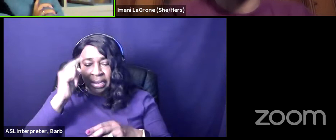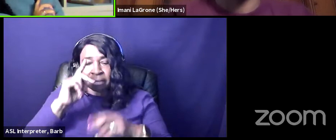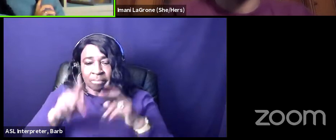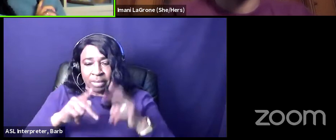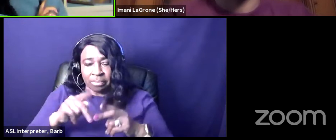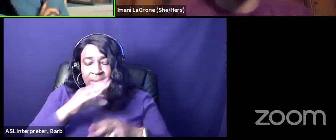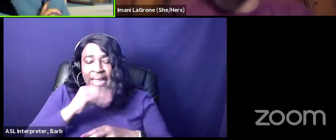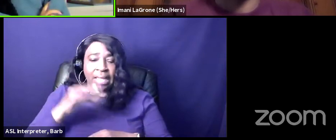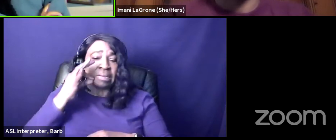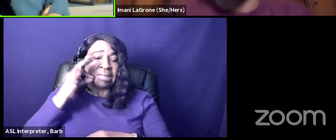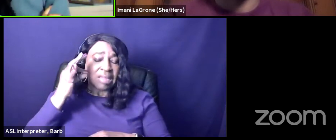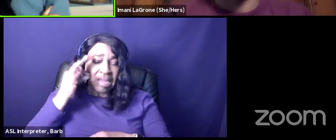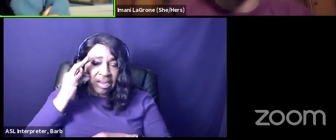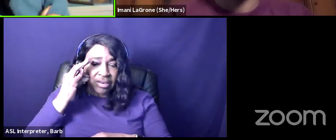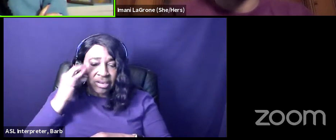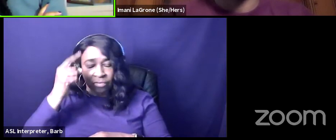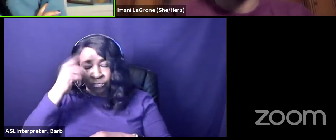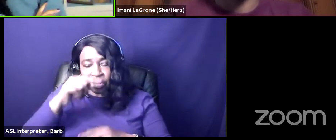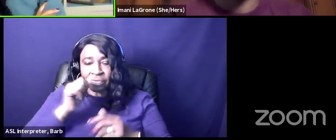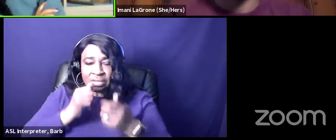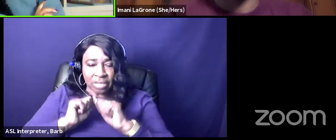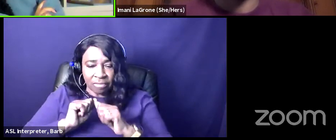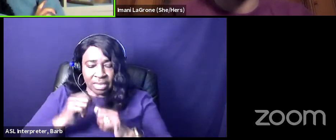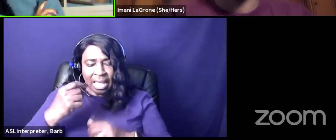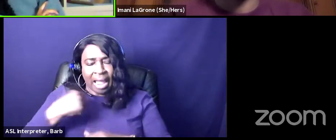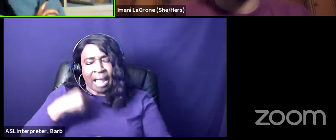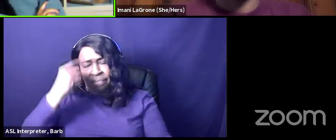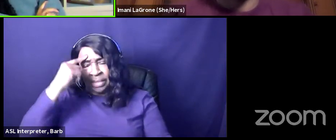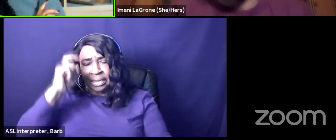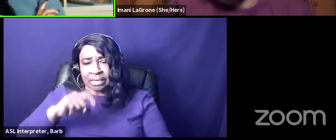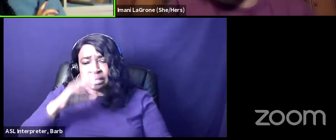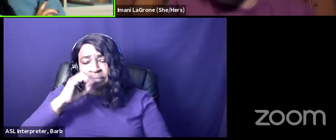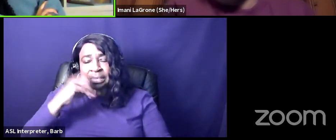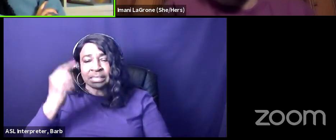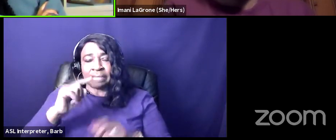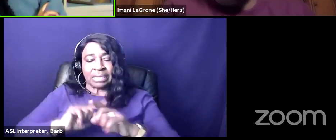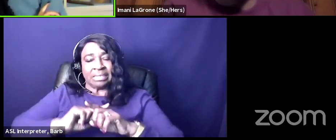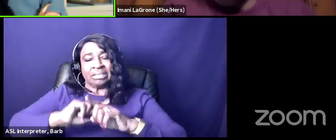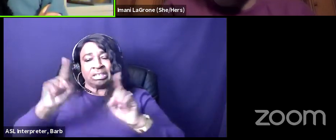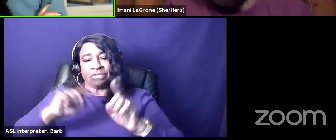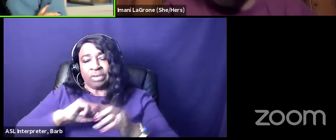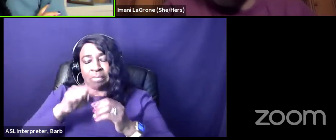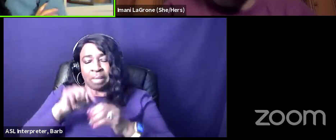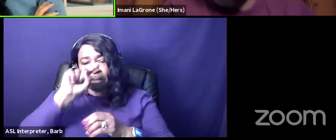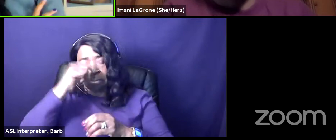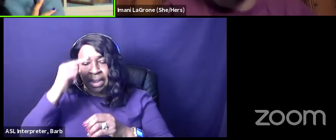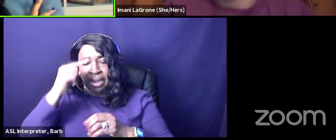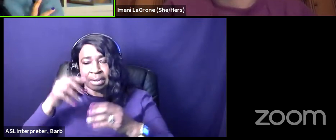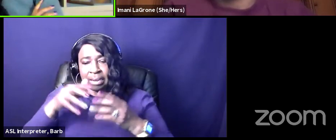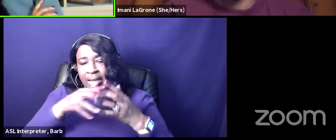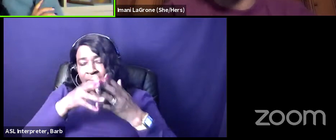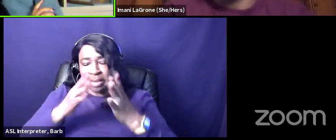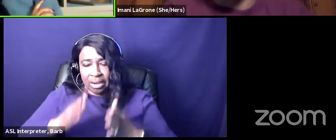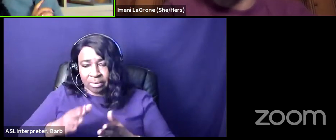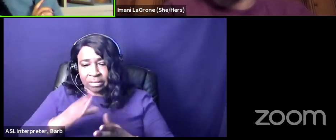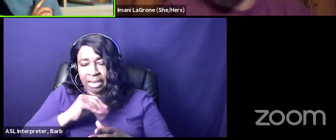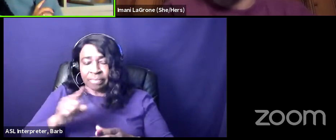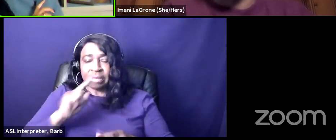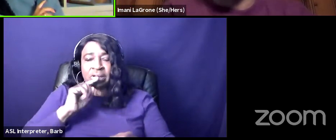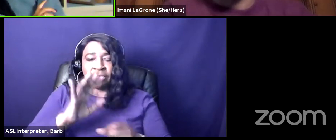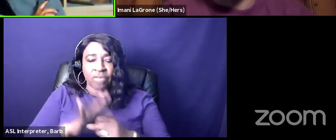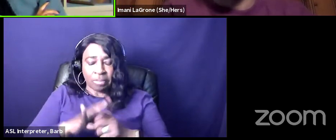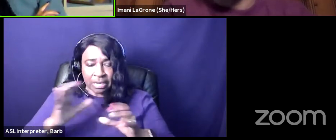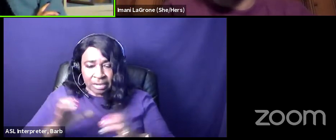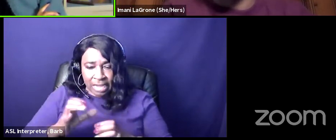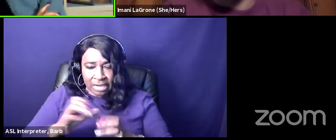but i do think that there has to be something different about black americans and the restitution and sort of affirmative action or whatever it may